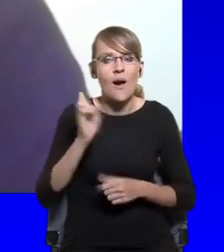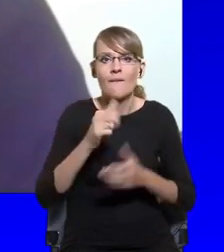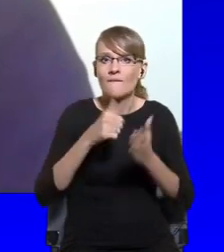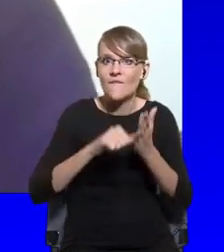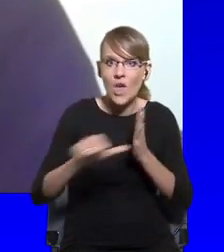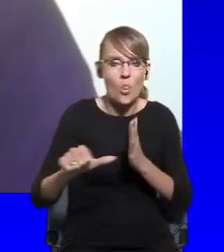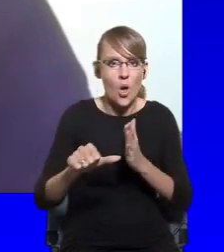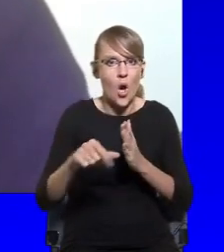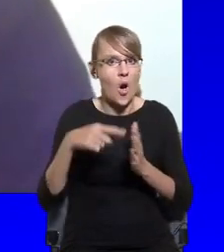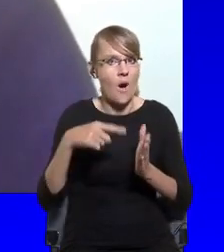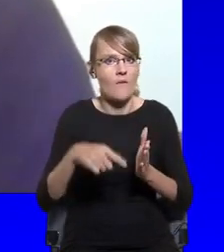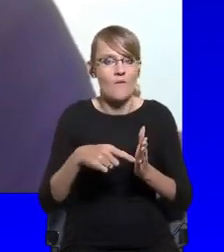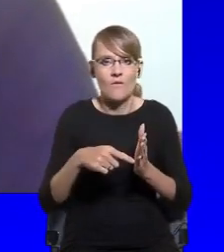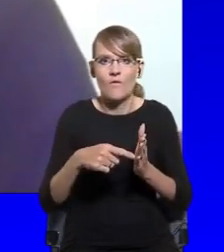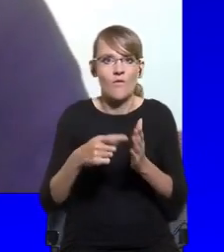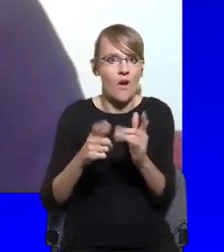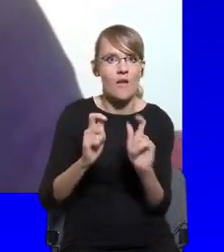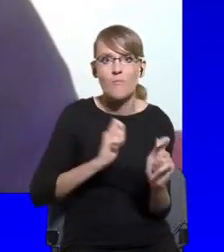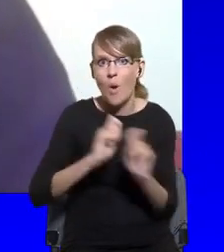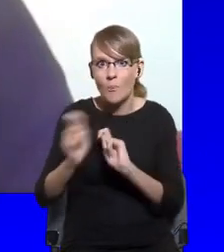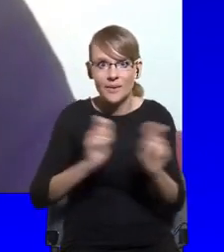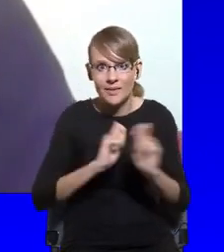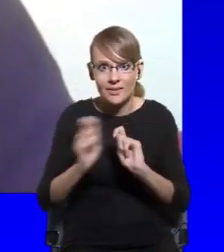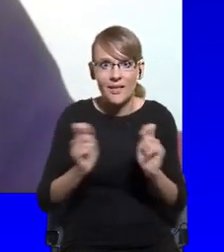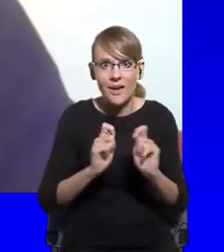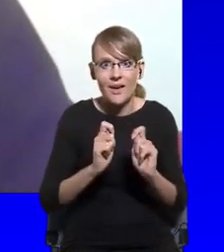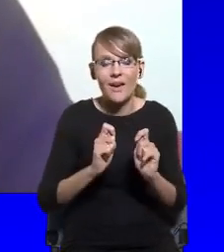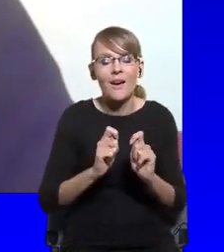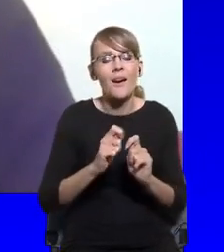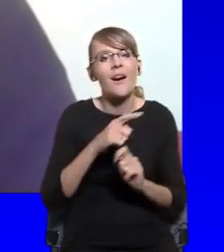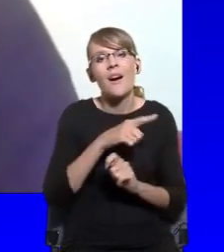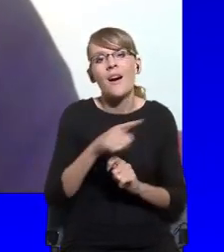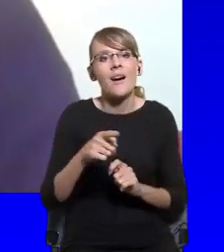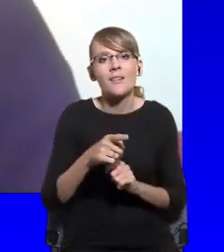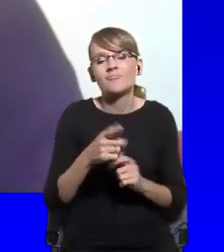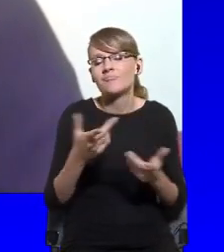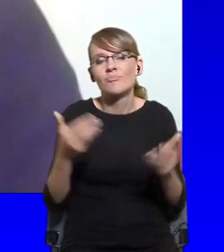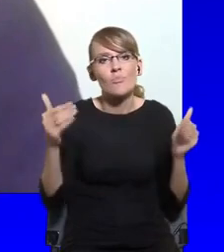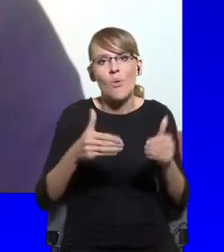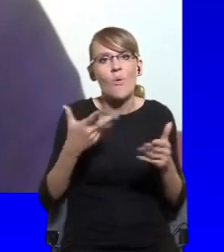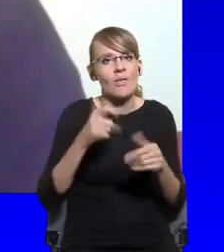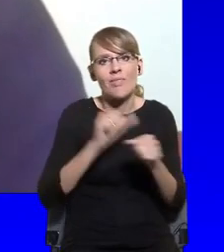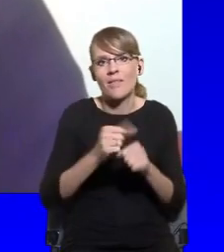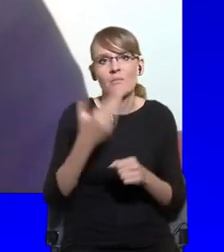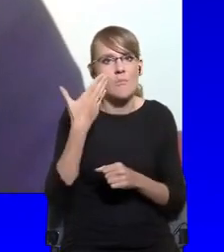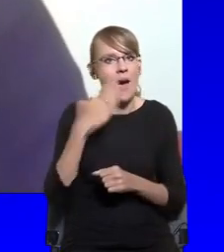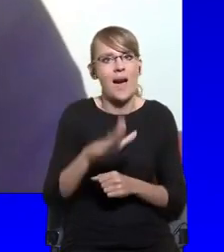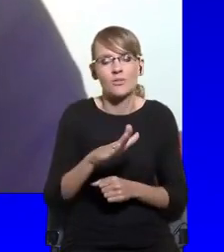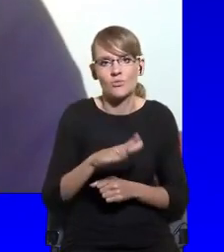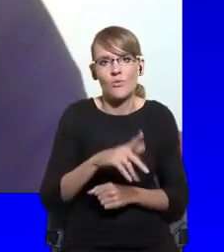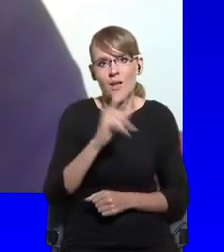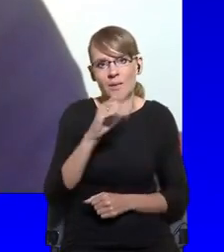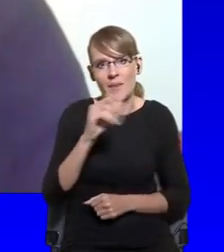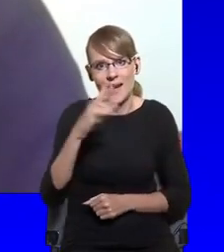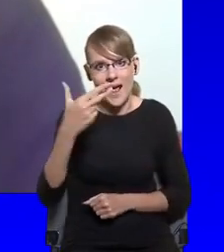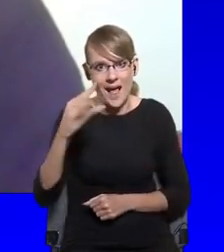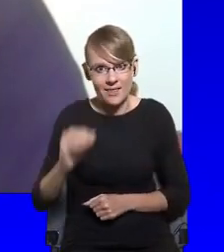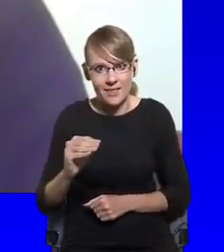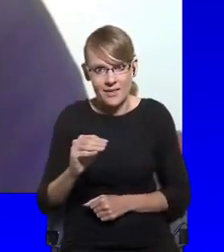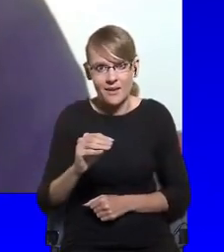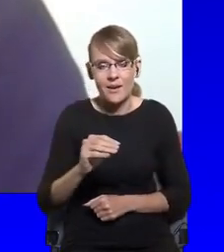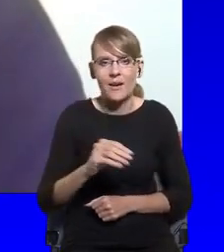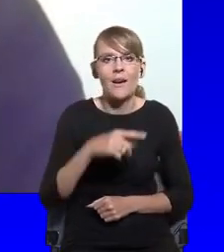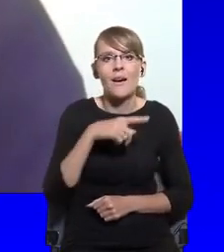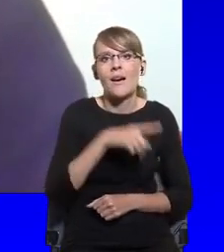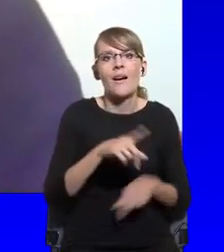therefore necessarily are also particularly liberal, let alone cosmopolitan in any sense